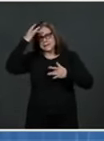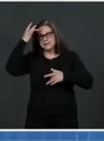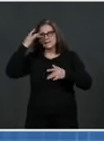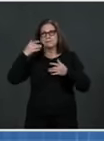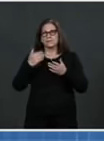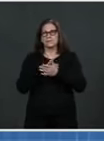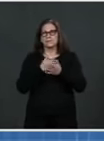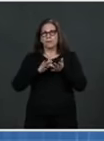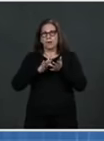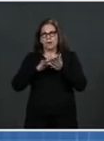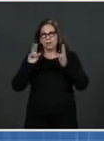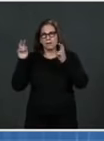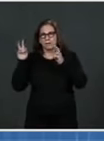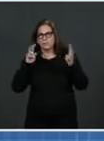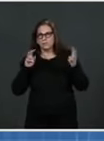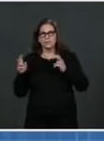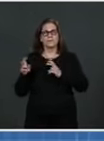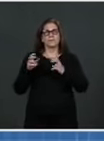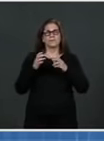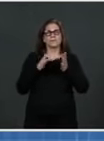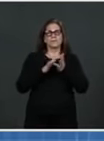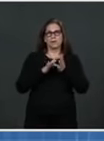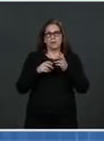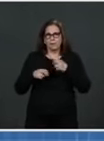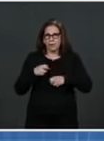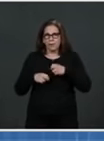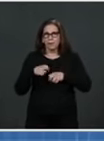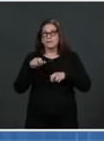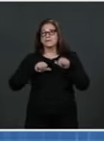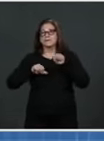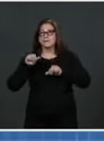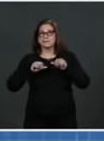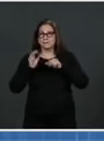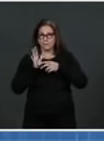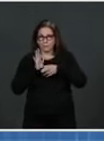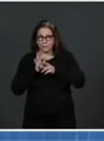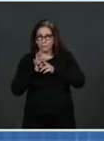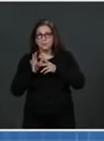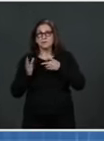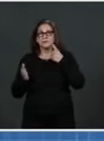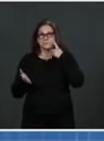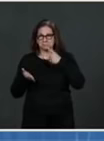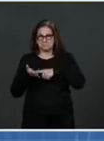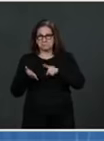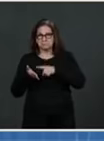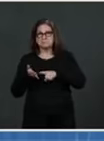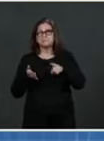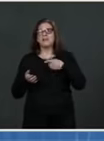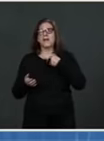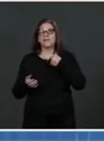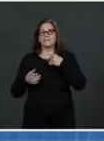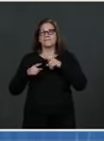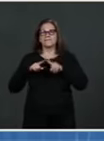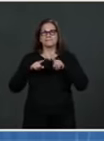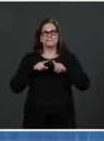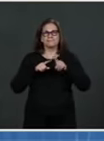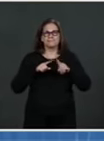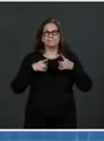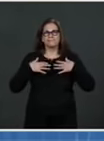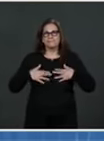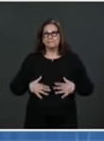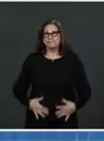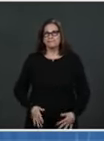updated list of the scientific review of all the disorders, um, that are the underlying conditions that may exacerbate COVID-19.